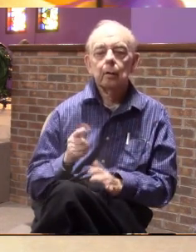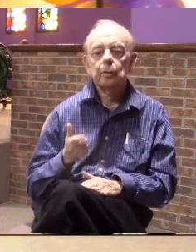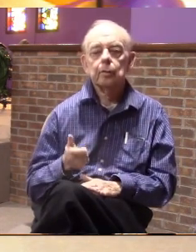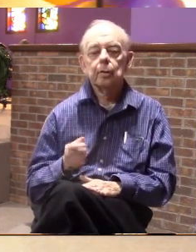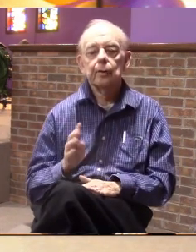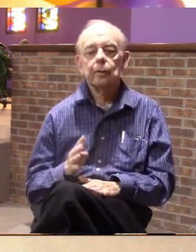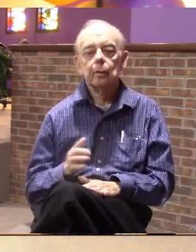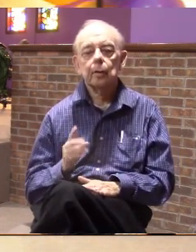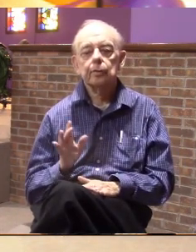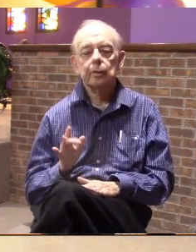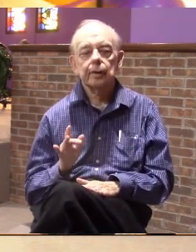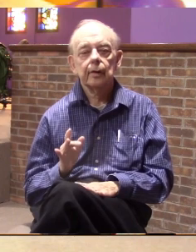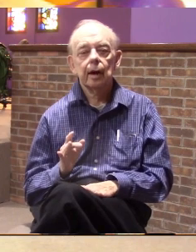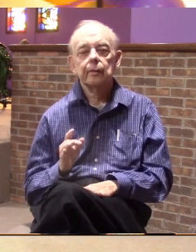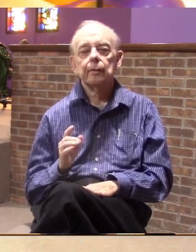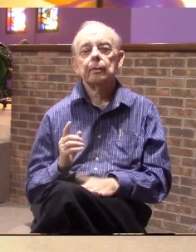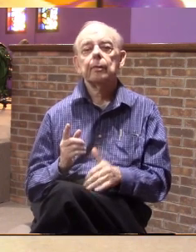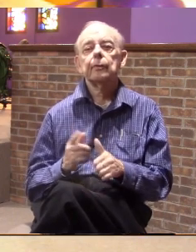first two